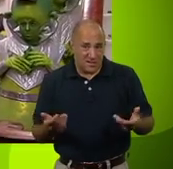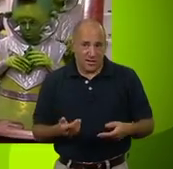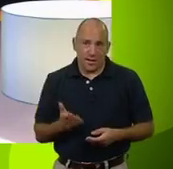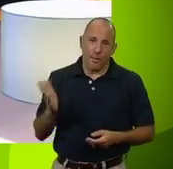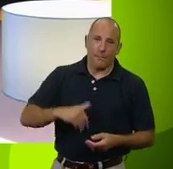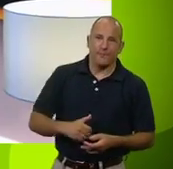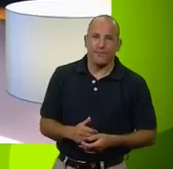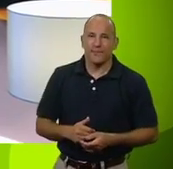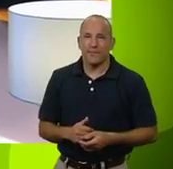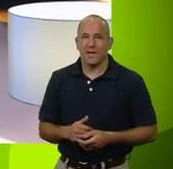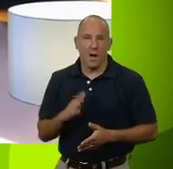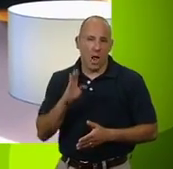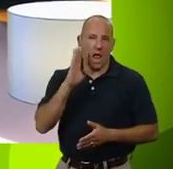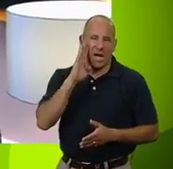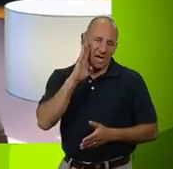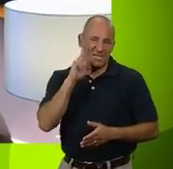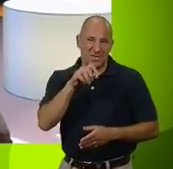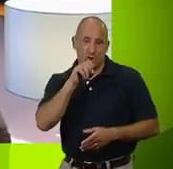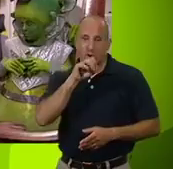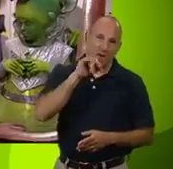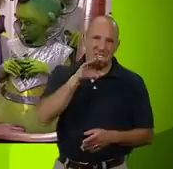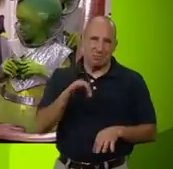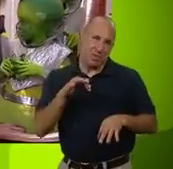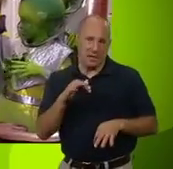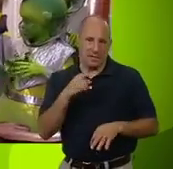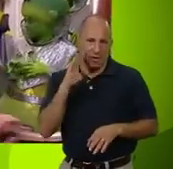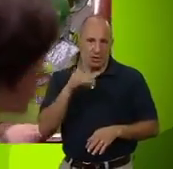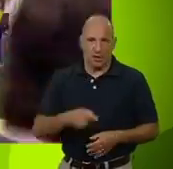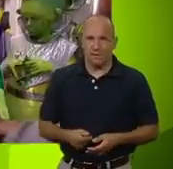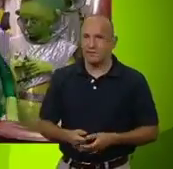Come on, Ben. Let's go and do as Miss Shoutypan says.